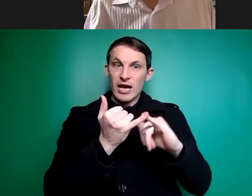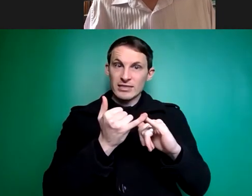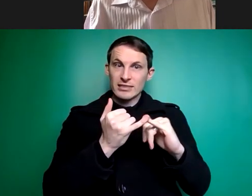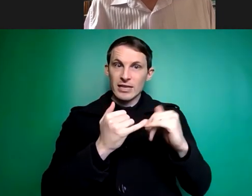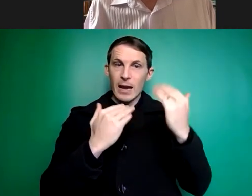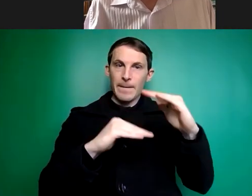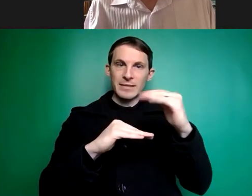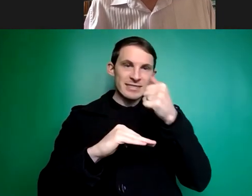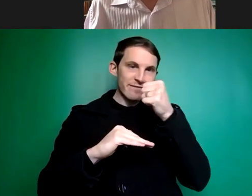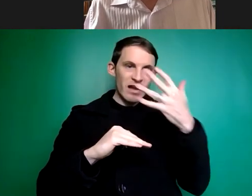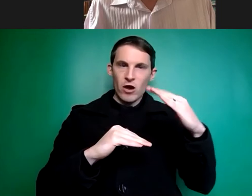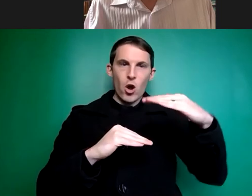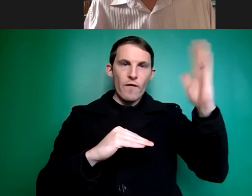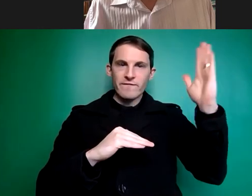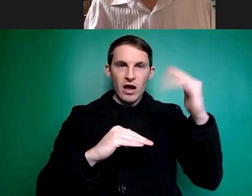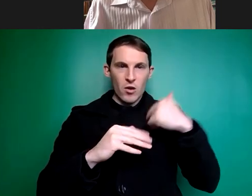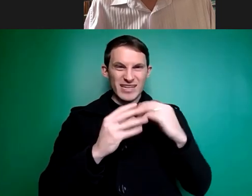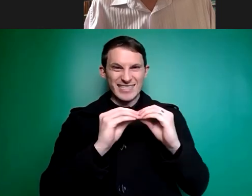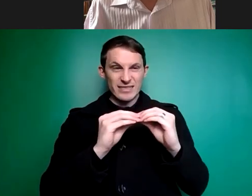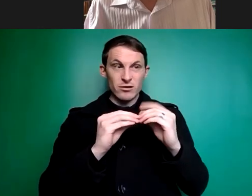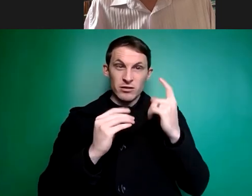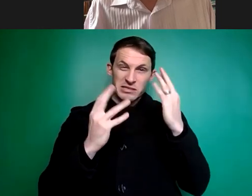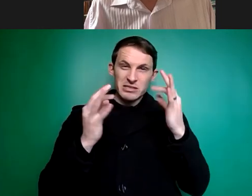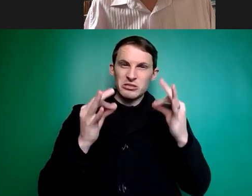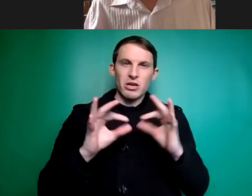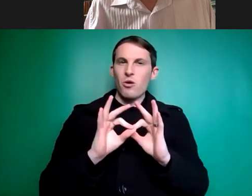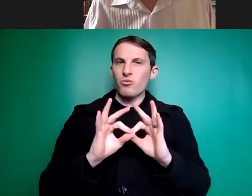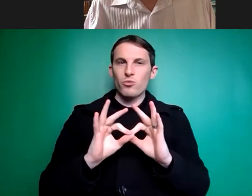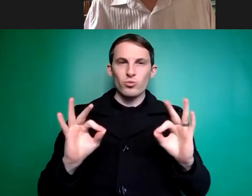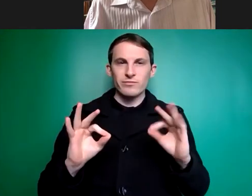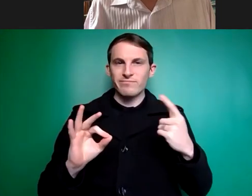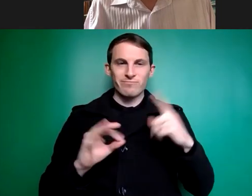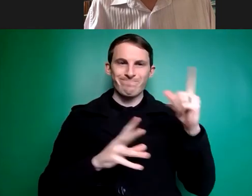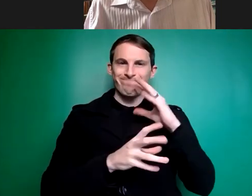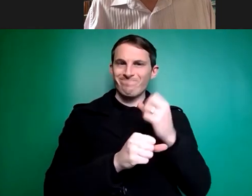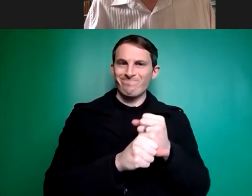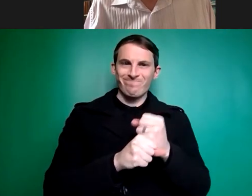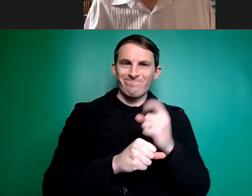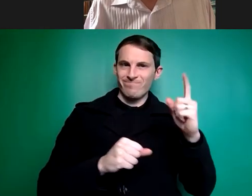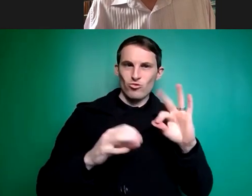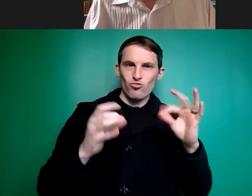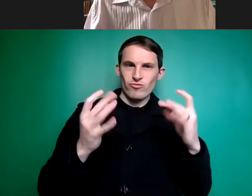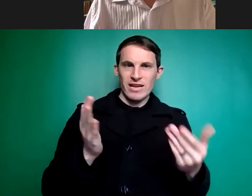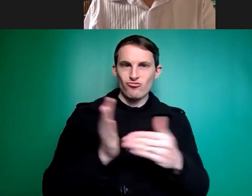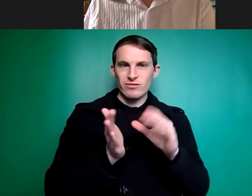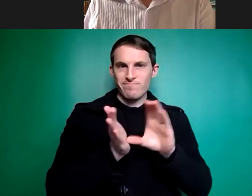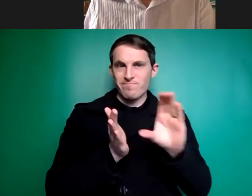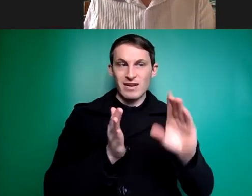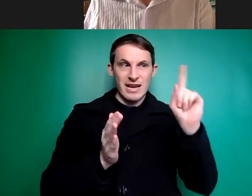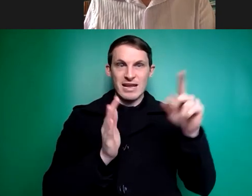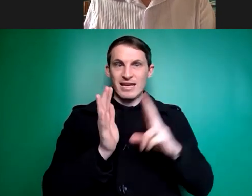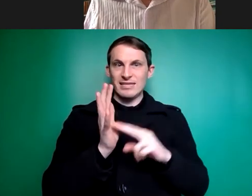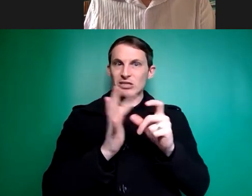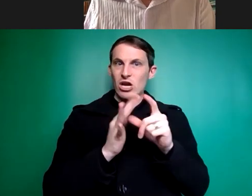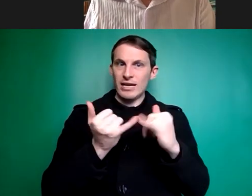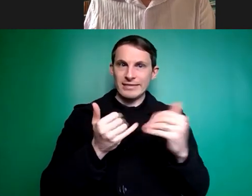and we decided not to purely because there is no appetite on either side of government we know the NDIS is struggling at the moment just with